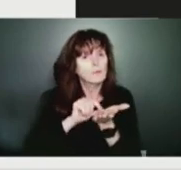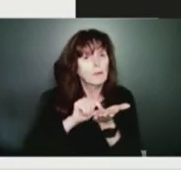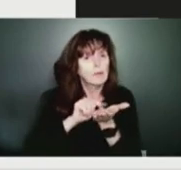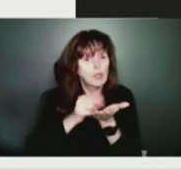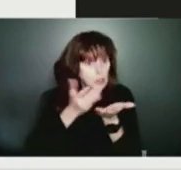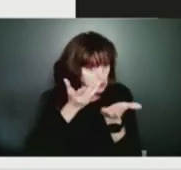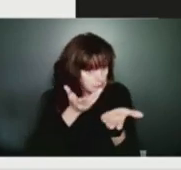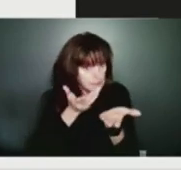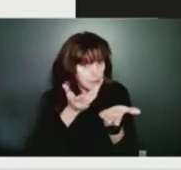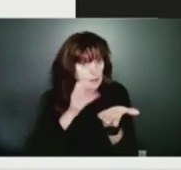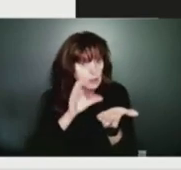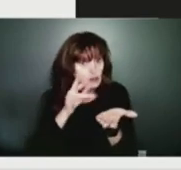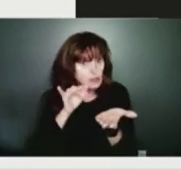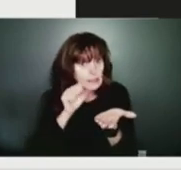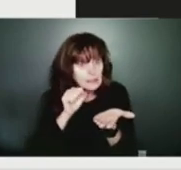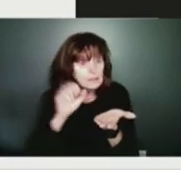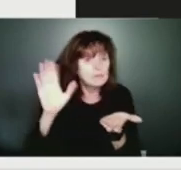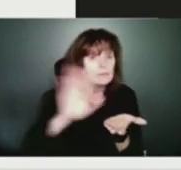Chris, are you here?